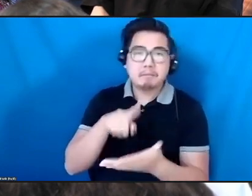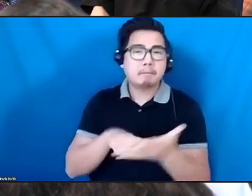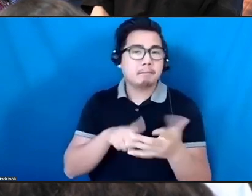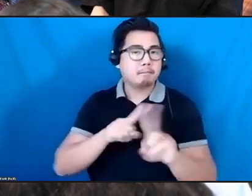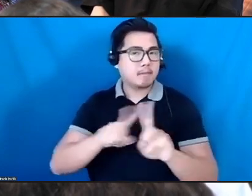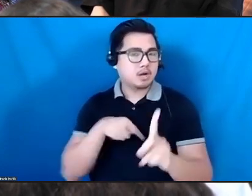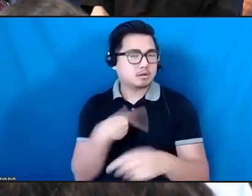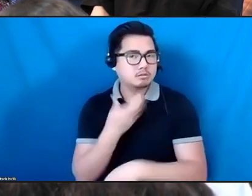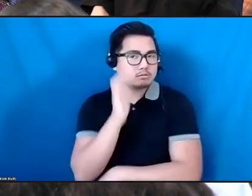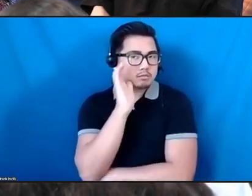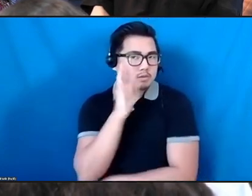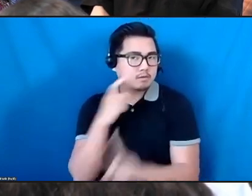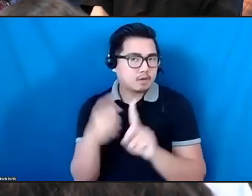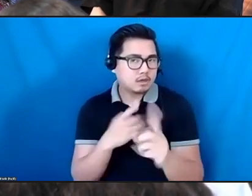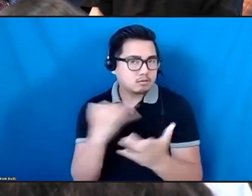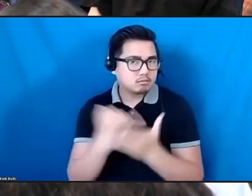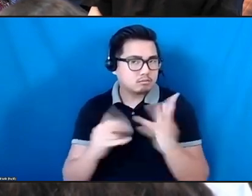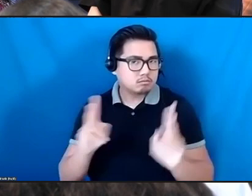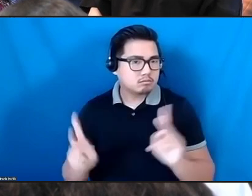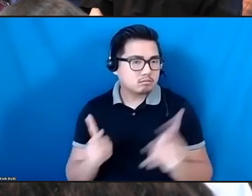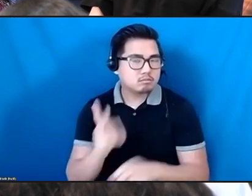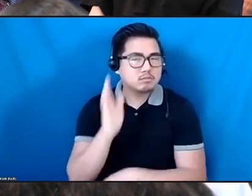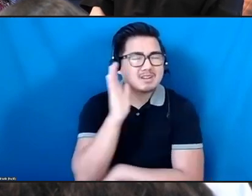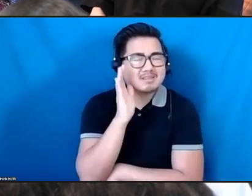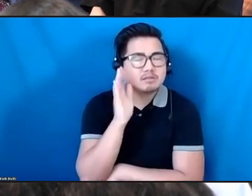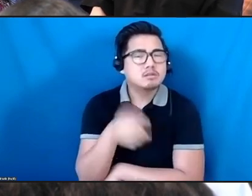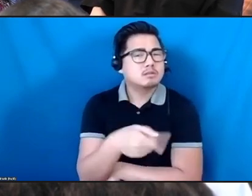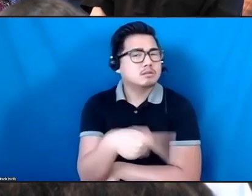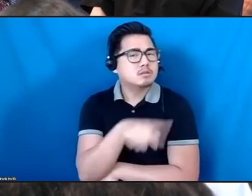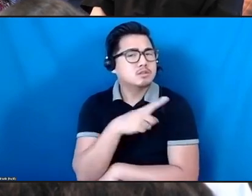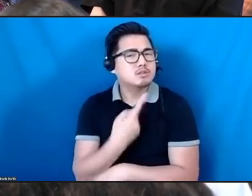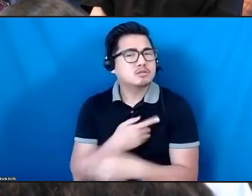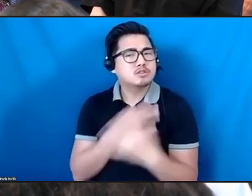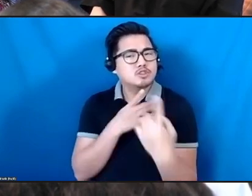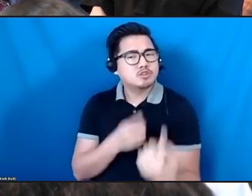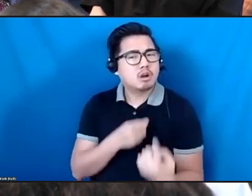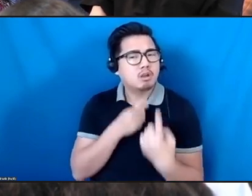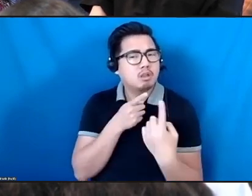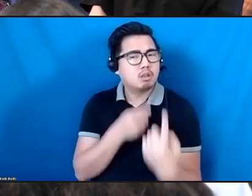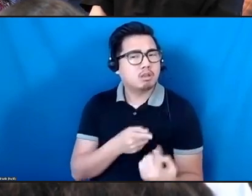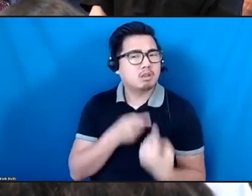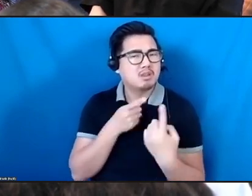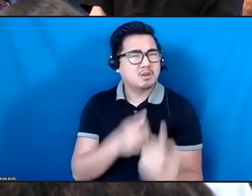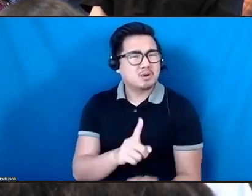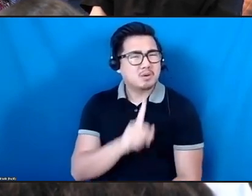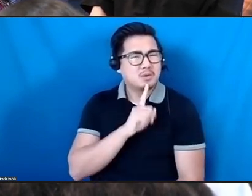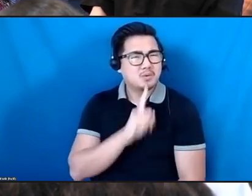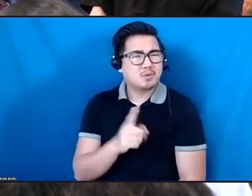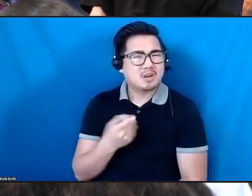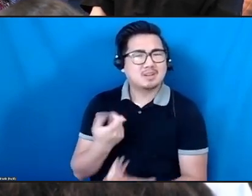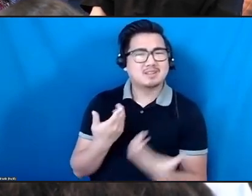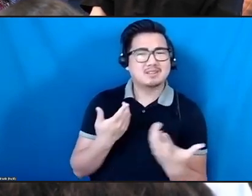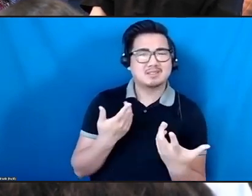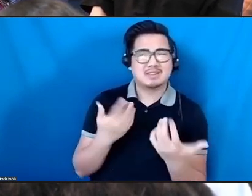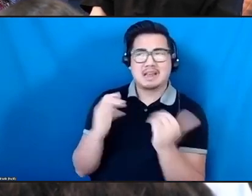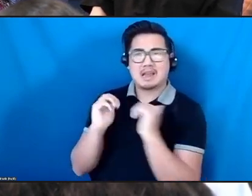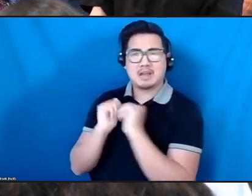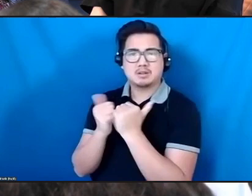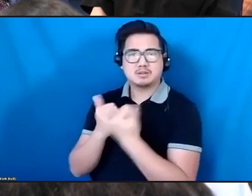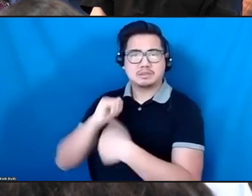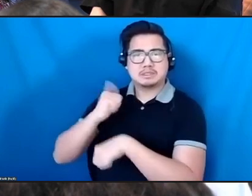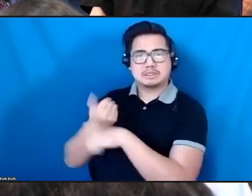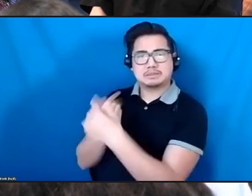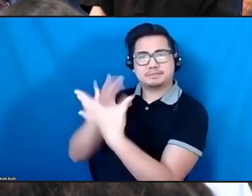is that they're still struggling to find a way to build relationships with the ecosystem of presenting in the world, both locally and